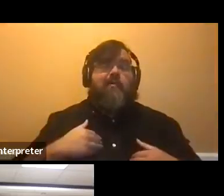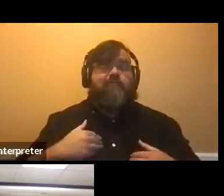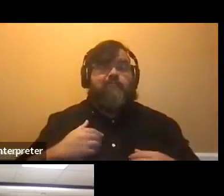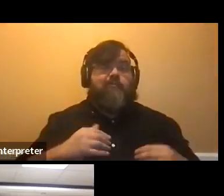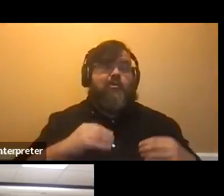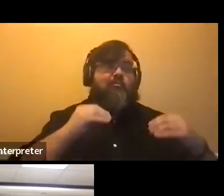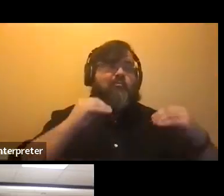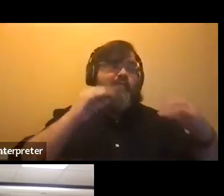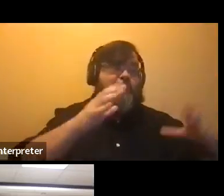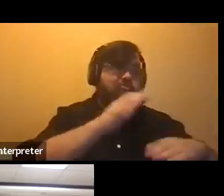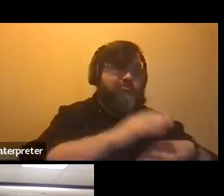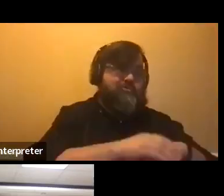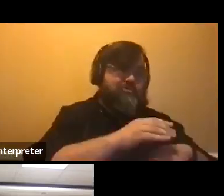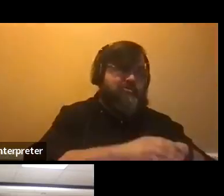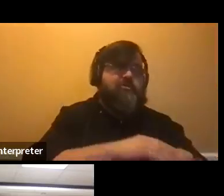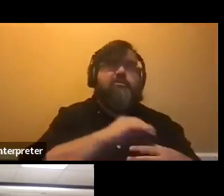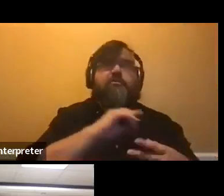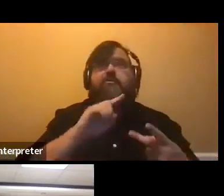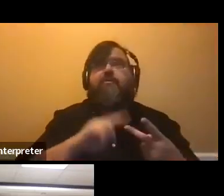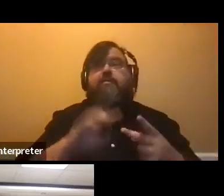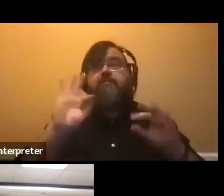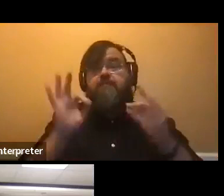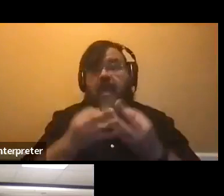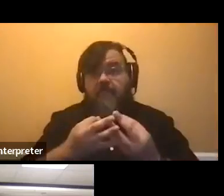helped me fine tune everything in my essays.